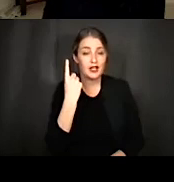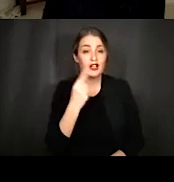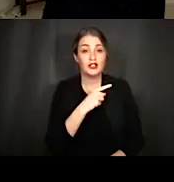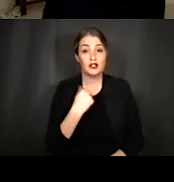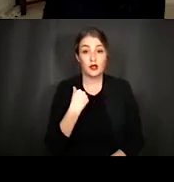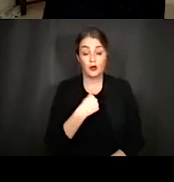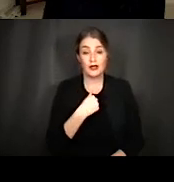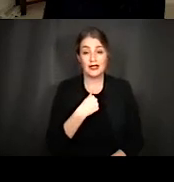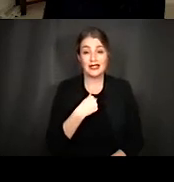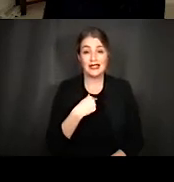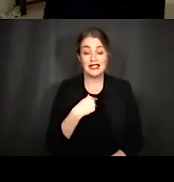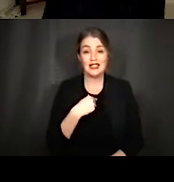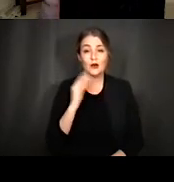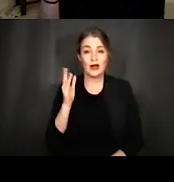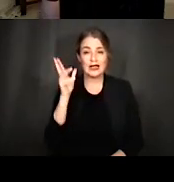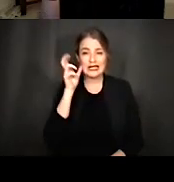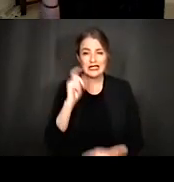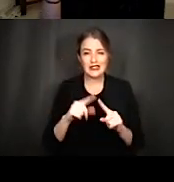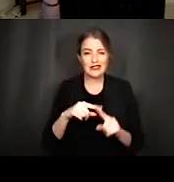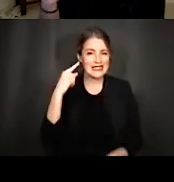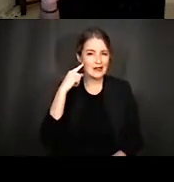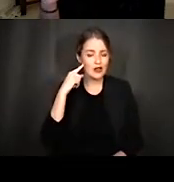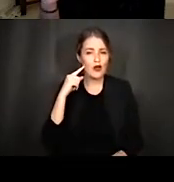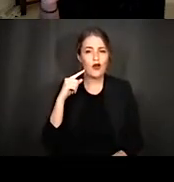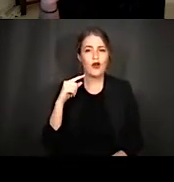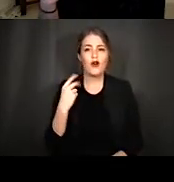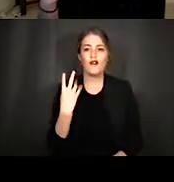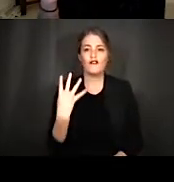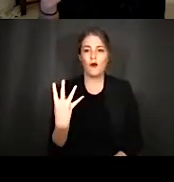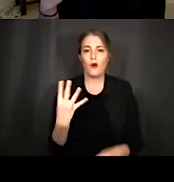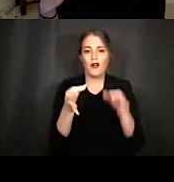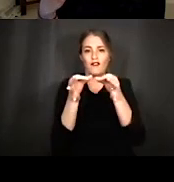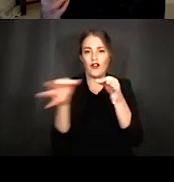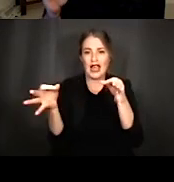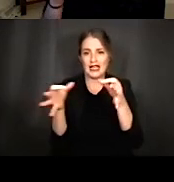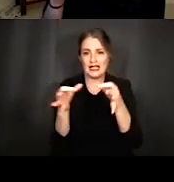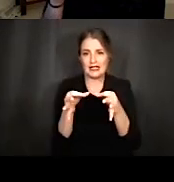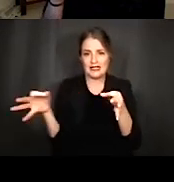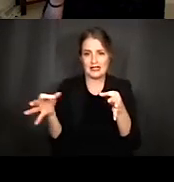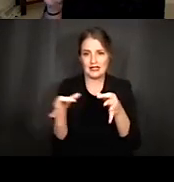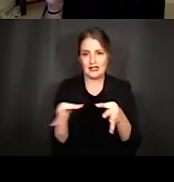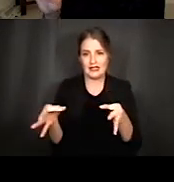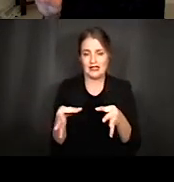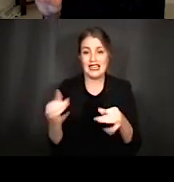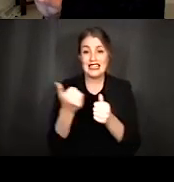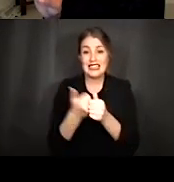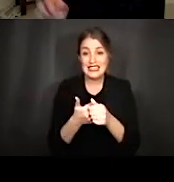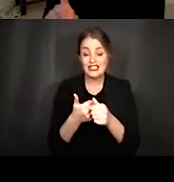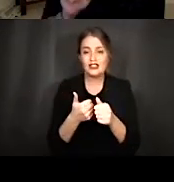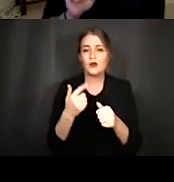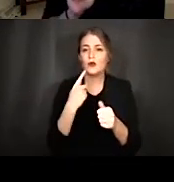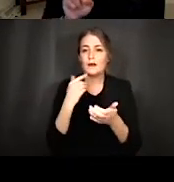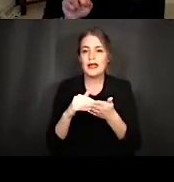consists of four different phrases. Each phrase is repeated three times.